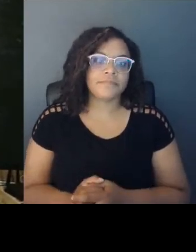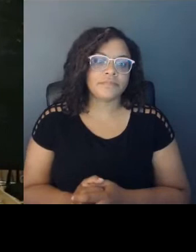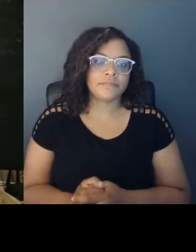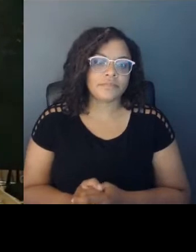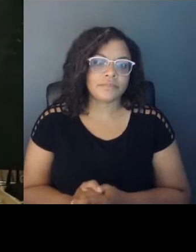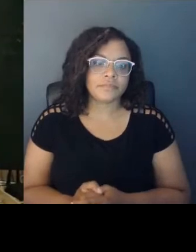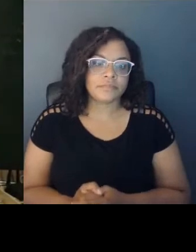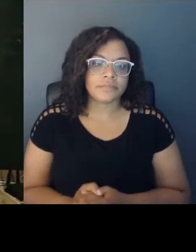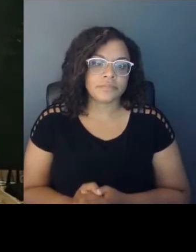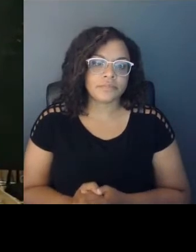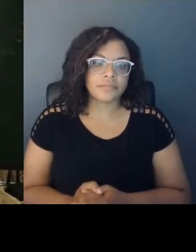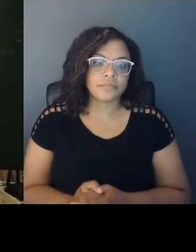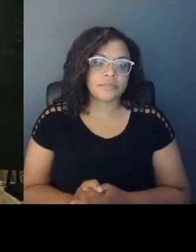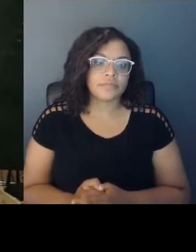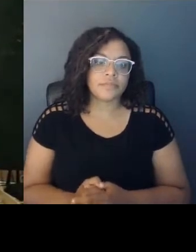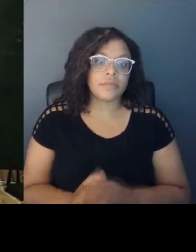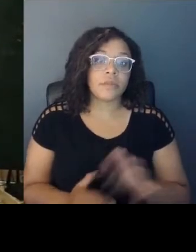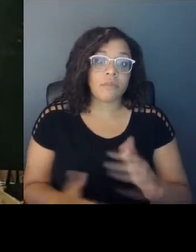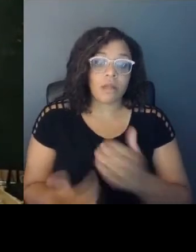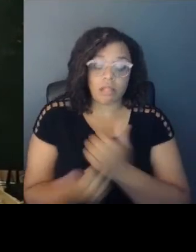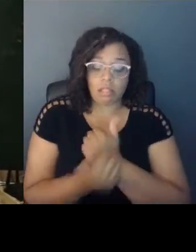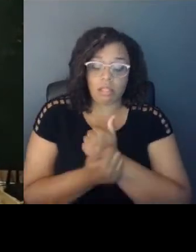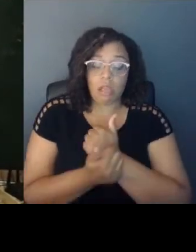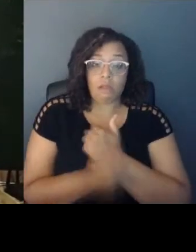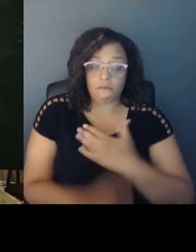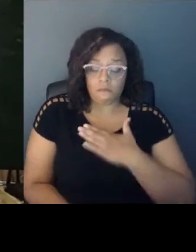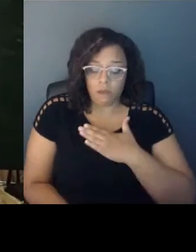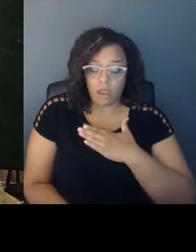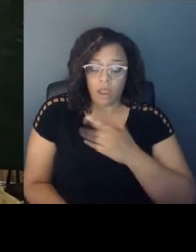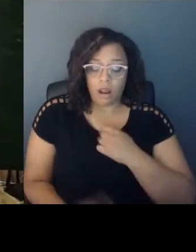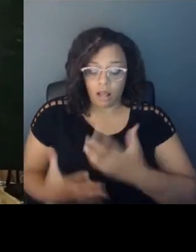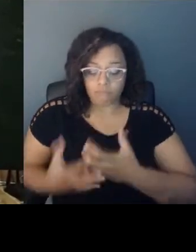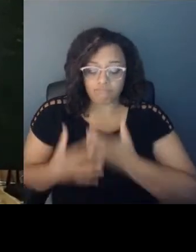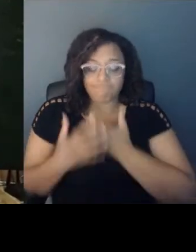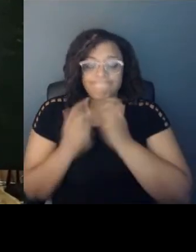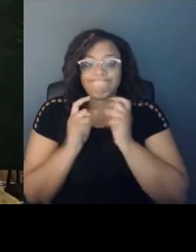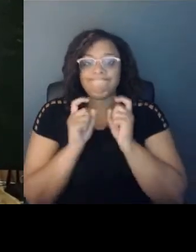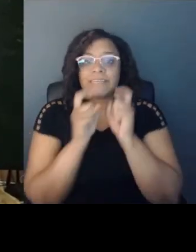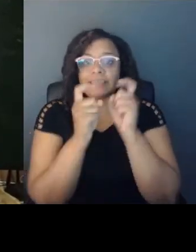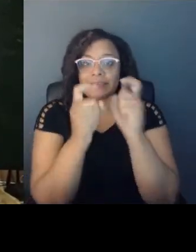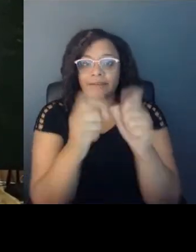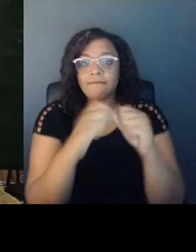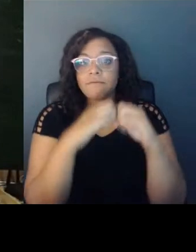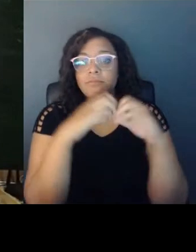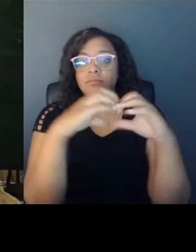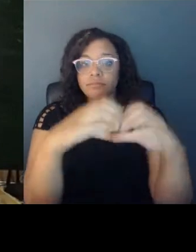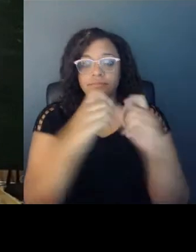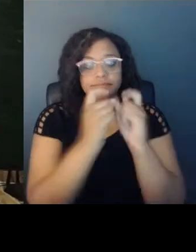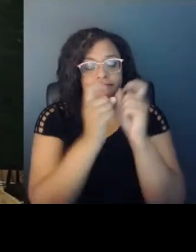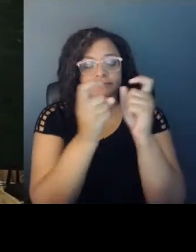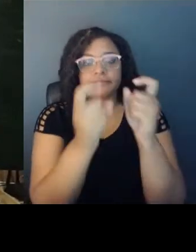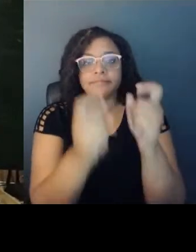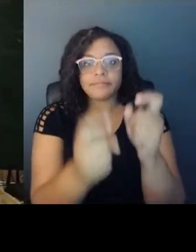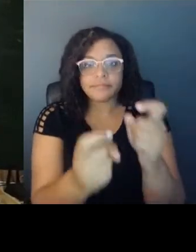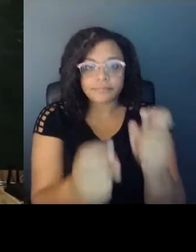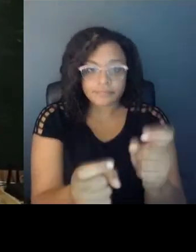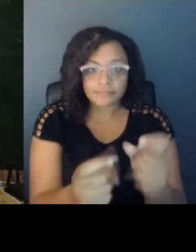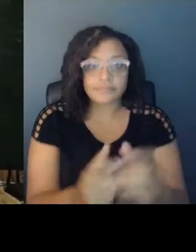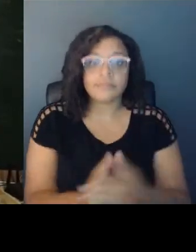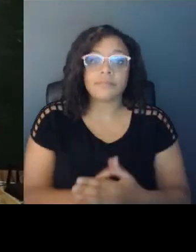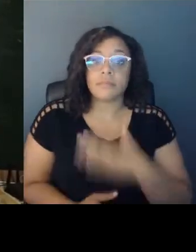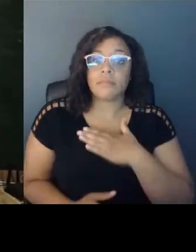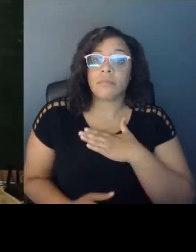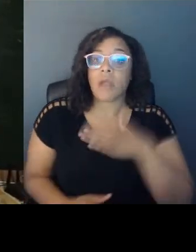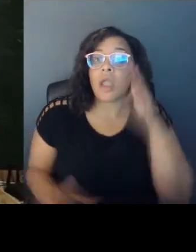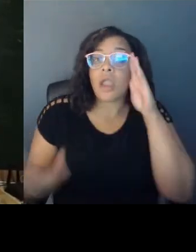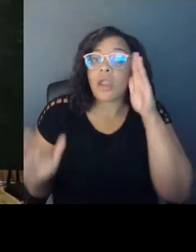I give you my heart,